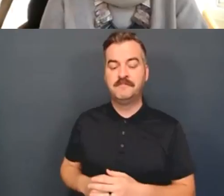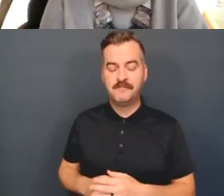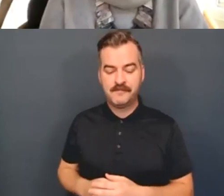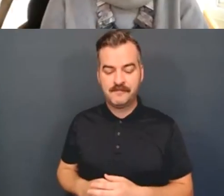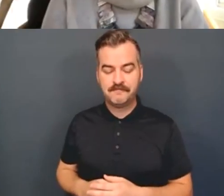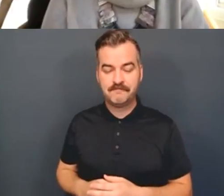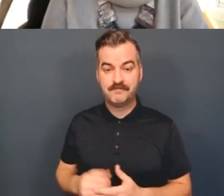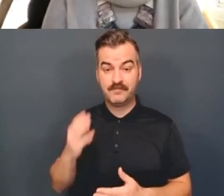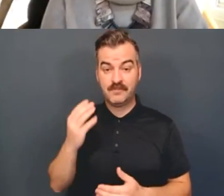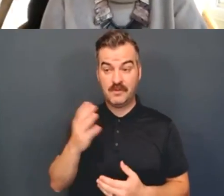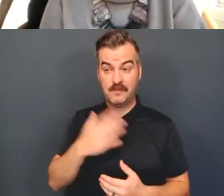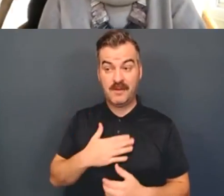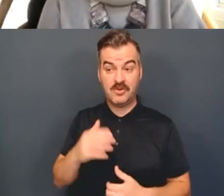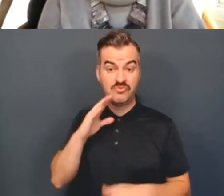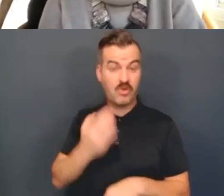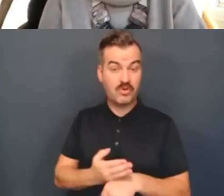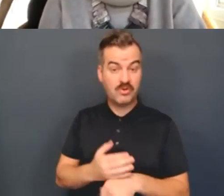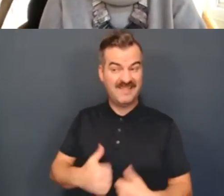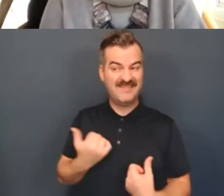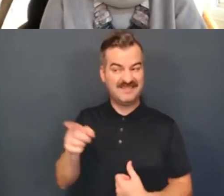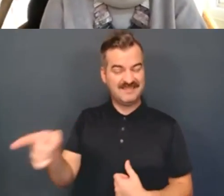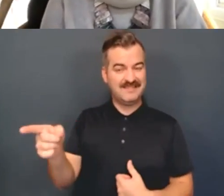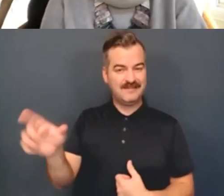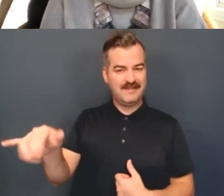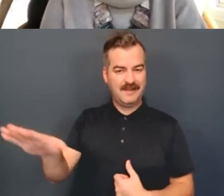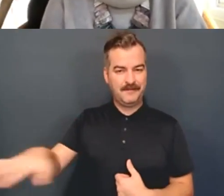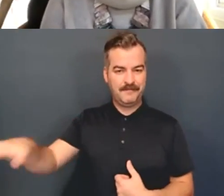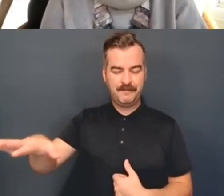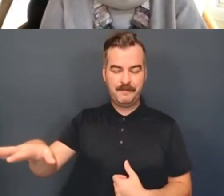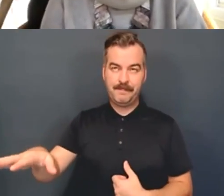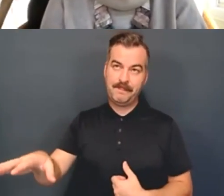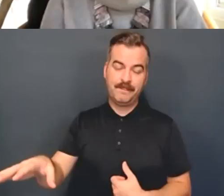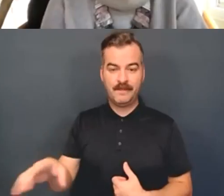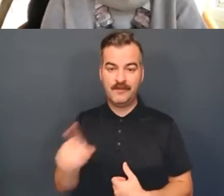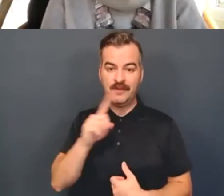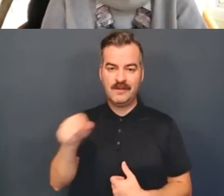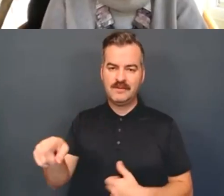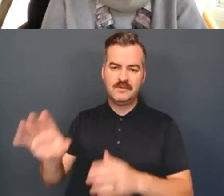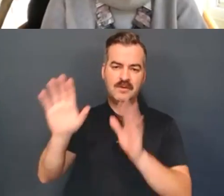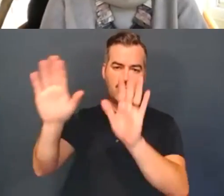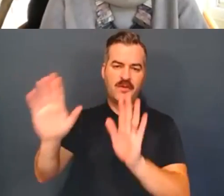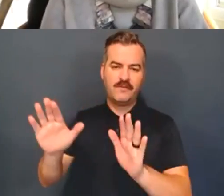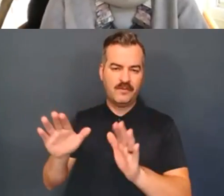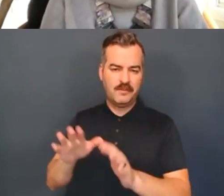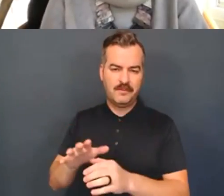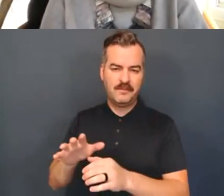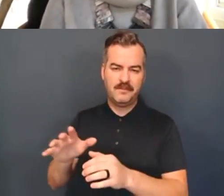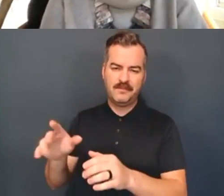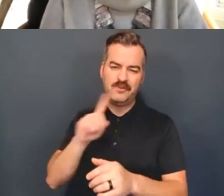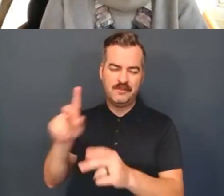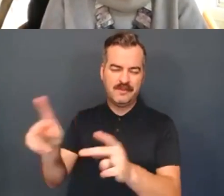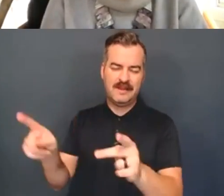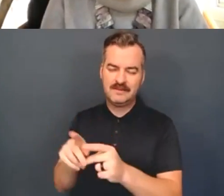where my daughter lives, uh, is really quite a wonderful place and she has a